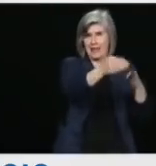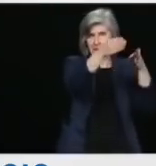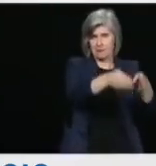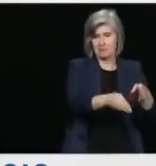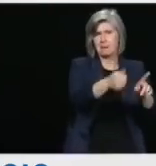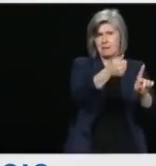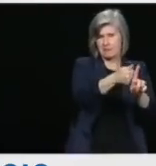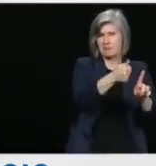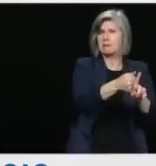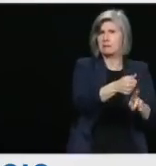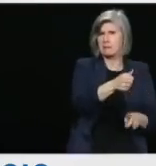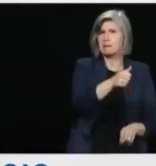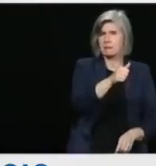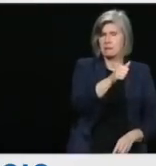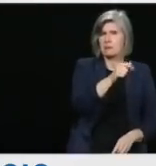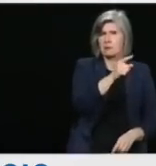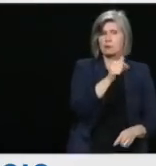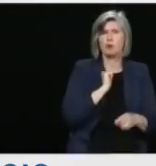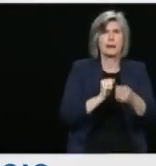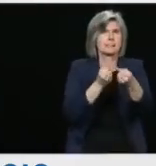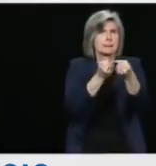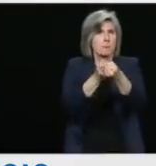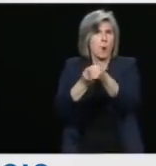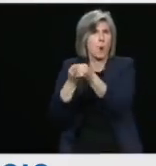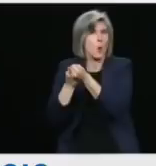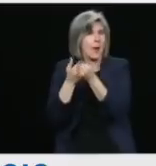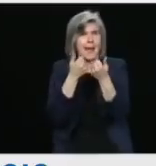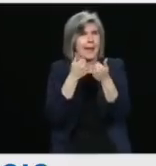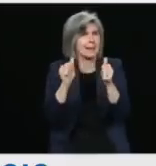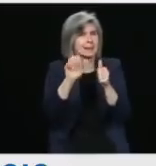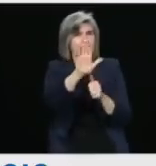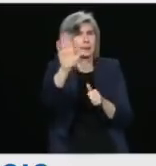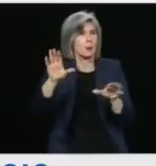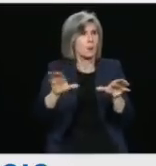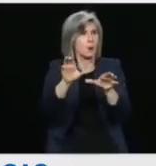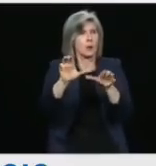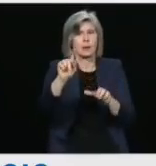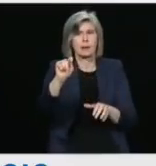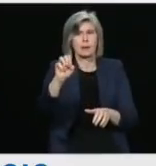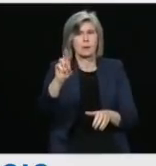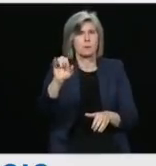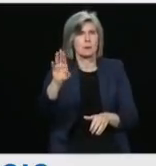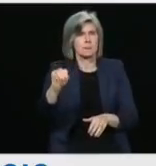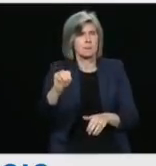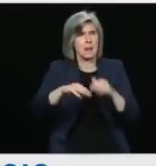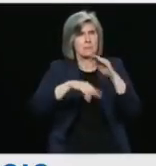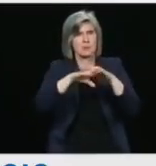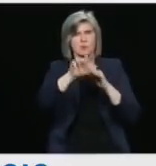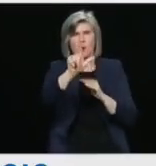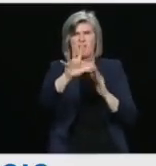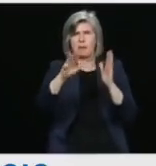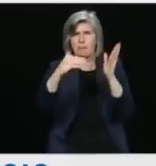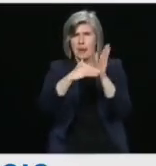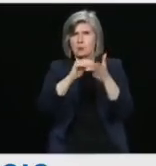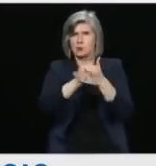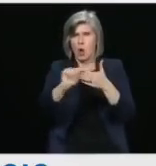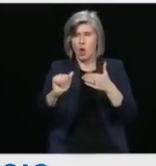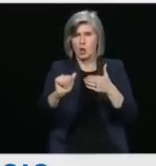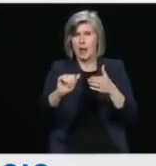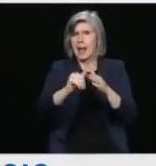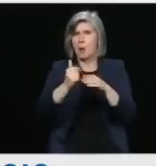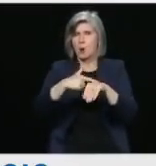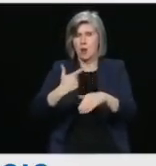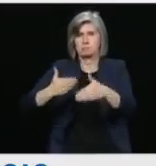totaling up to $25,000 over a few years. This was illegal under the Criminal Code. How does CSIS